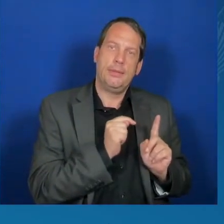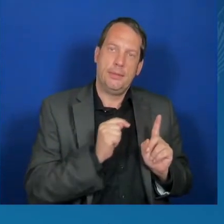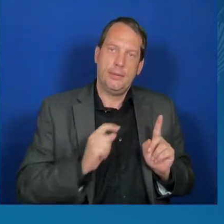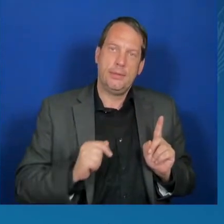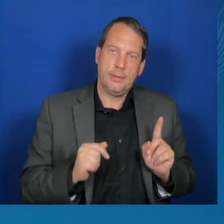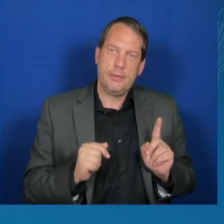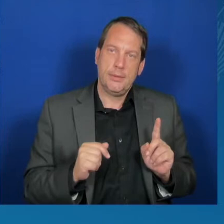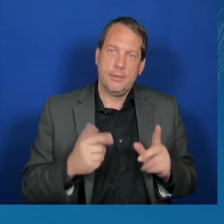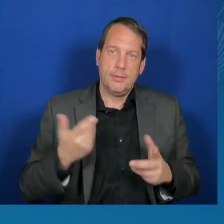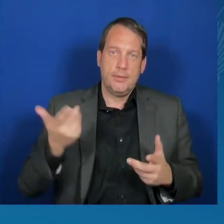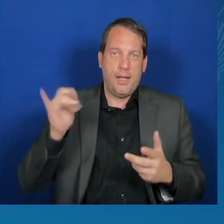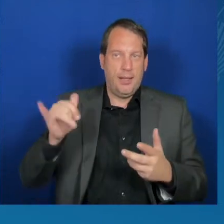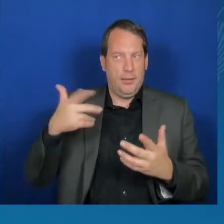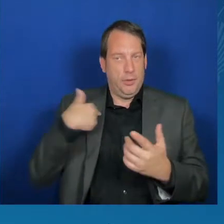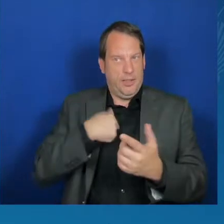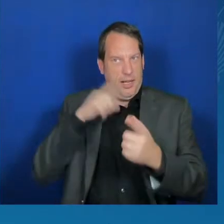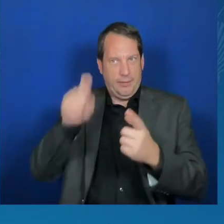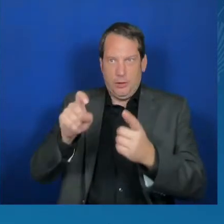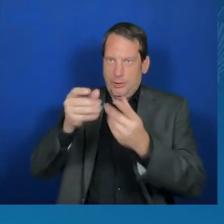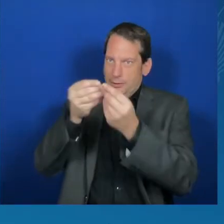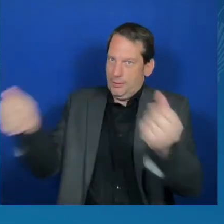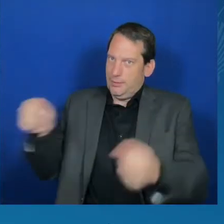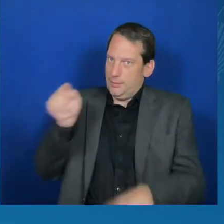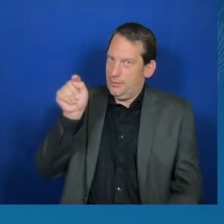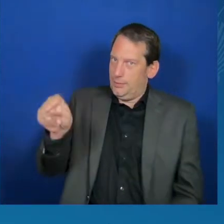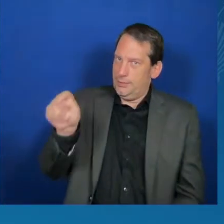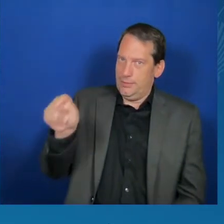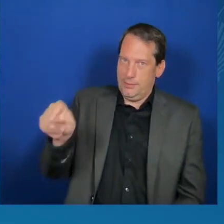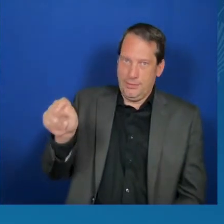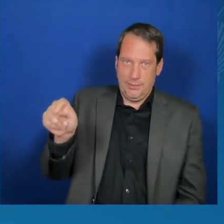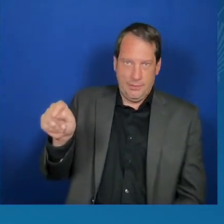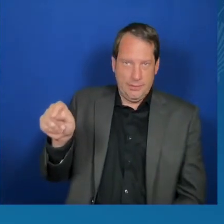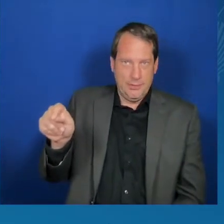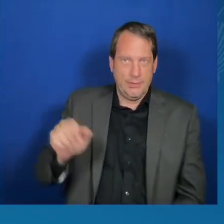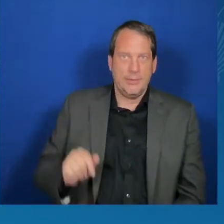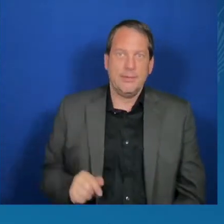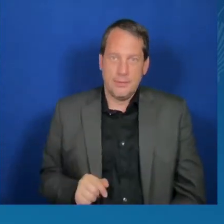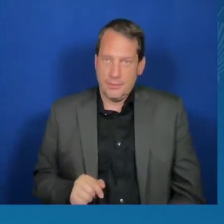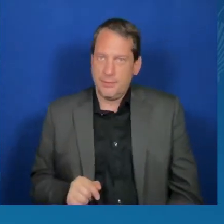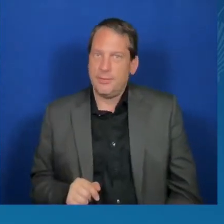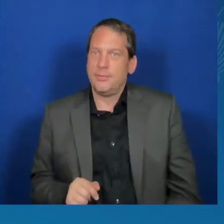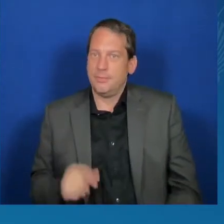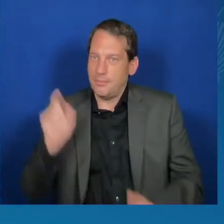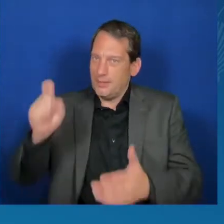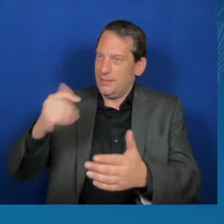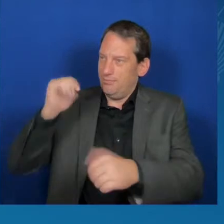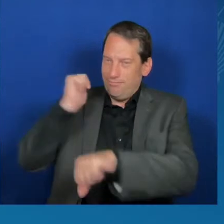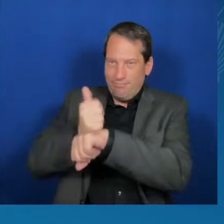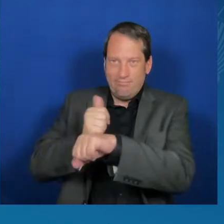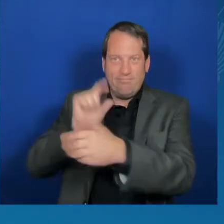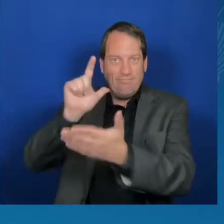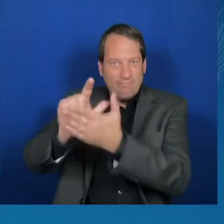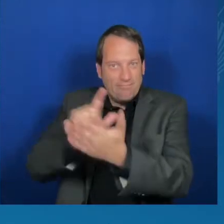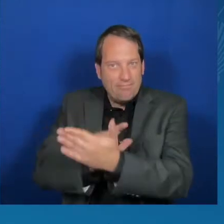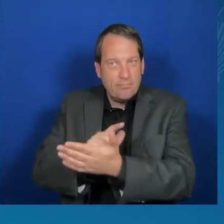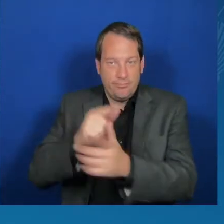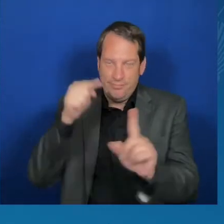Legislation that strengthens AI safety without stifling innovation.